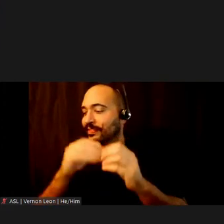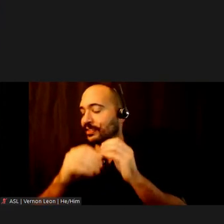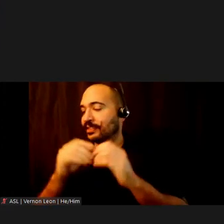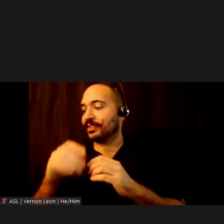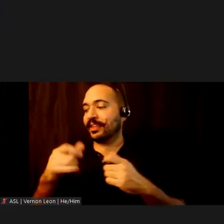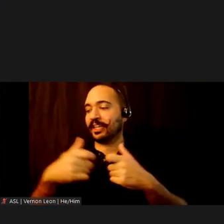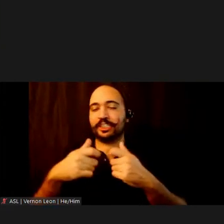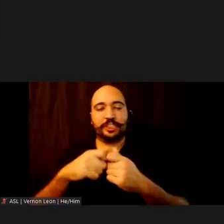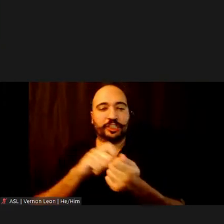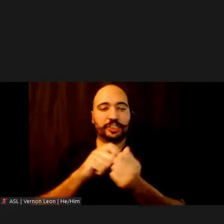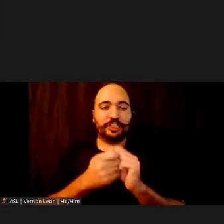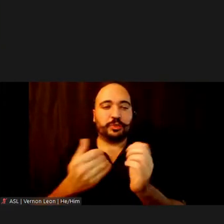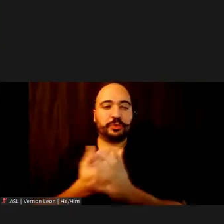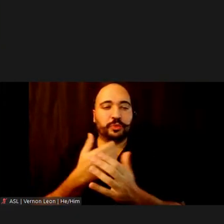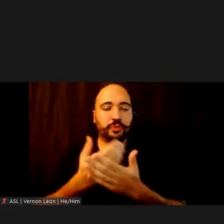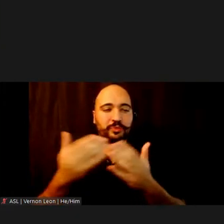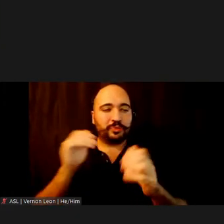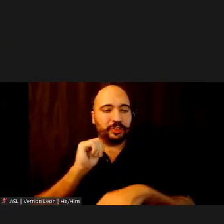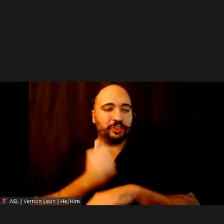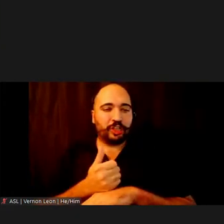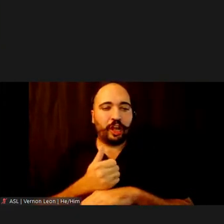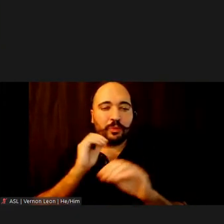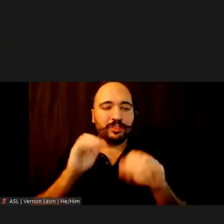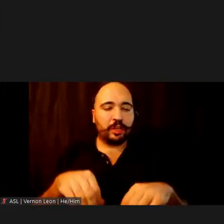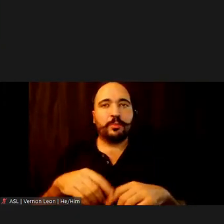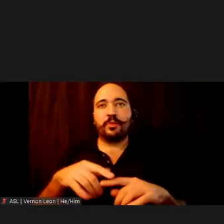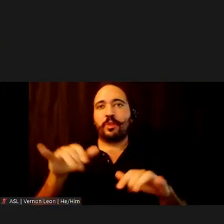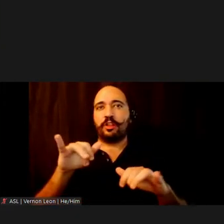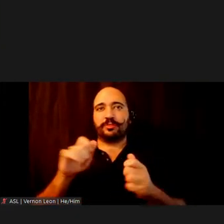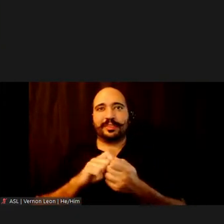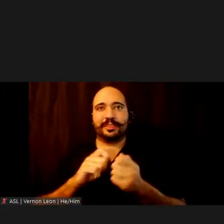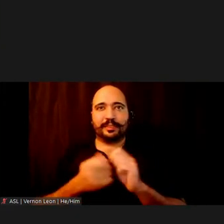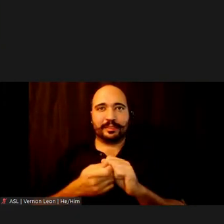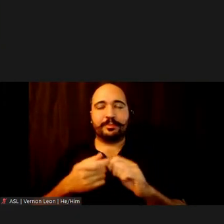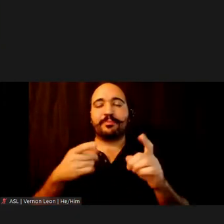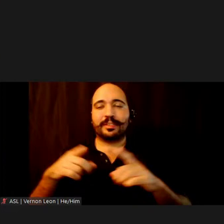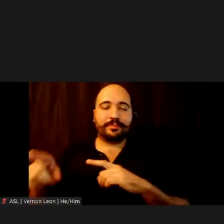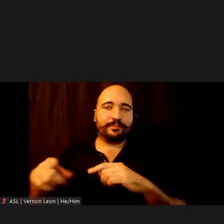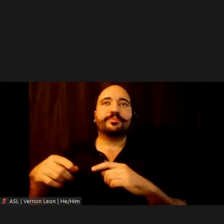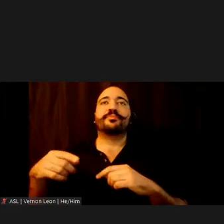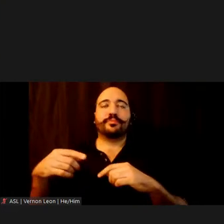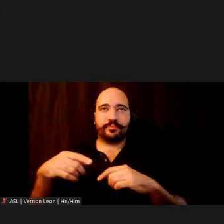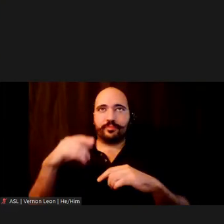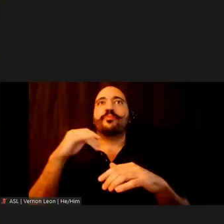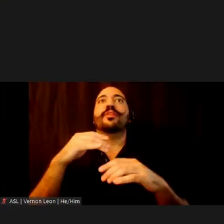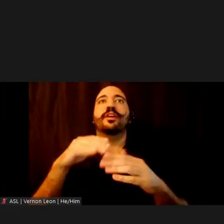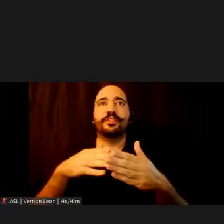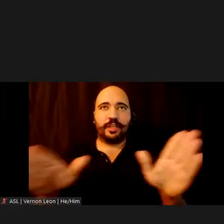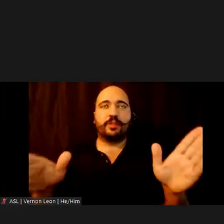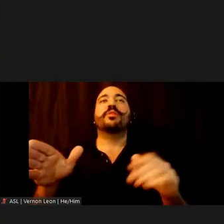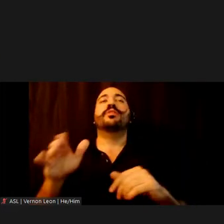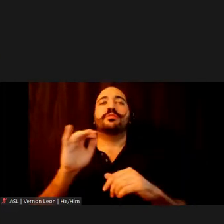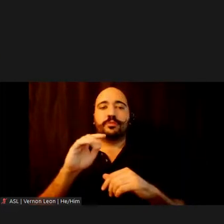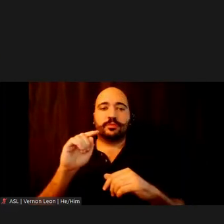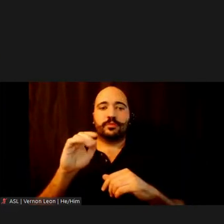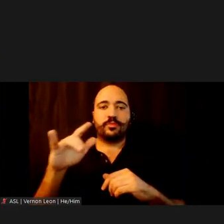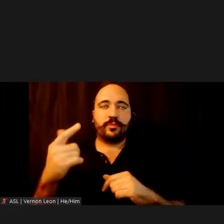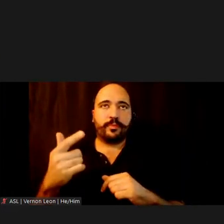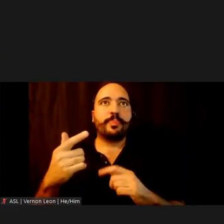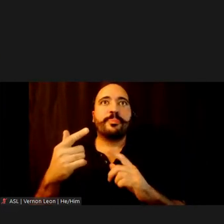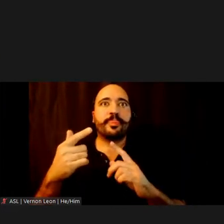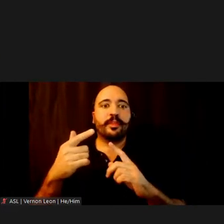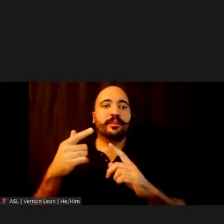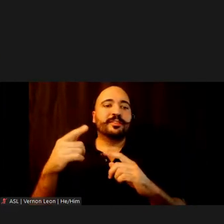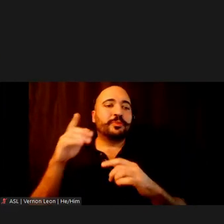will be installed could also take place. In general, the tolling infrastructure and equipment will appear like other existing streetlight poles and traffic